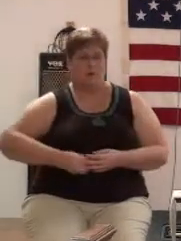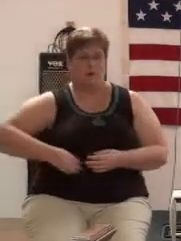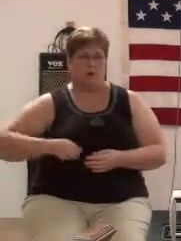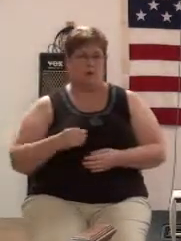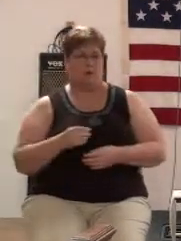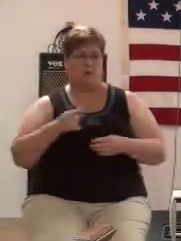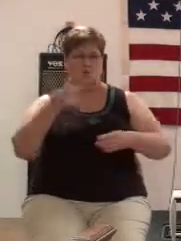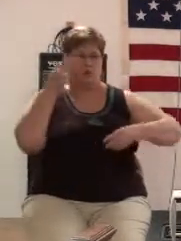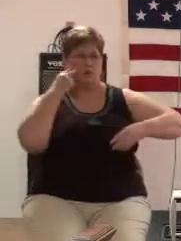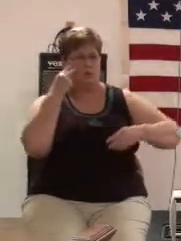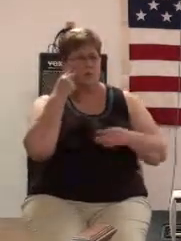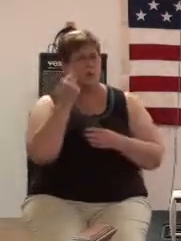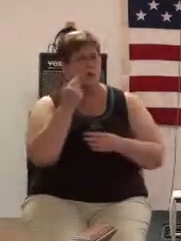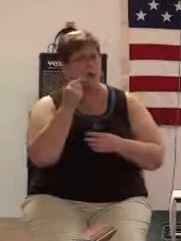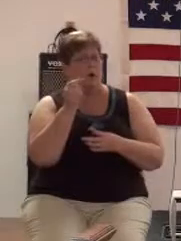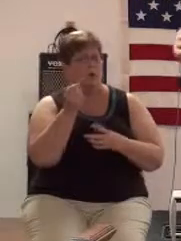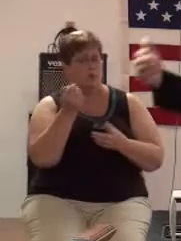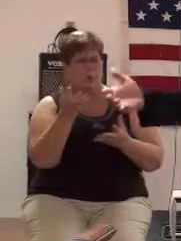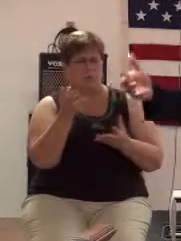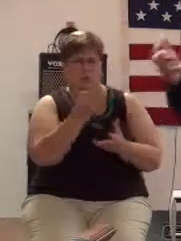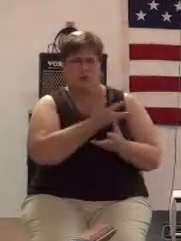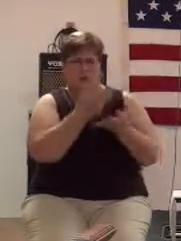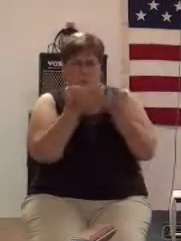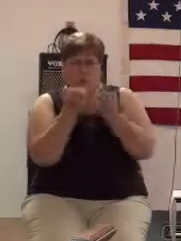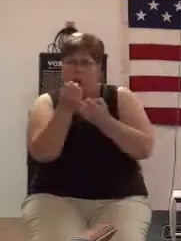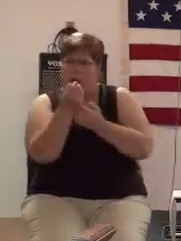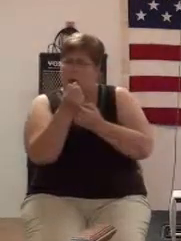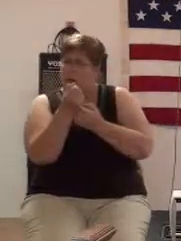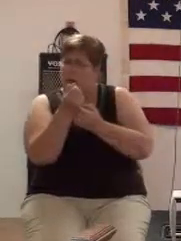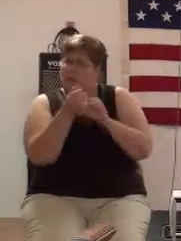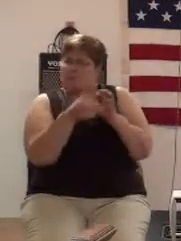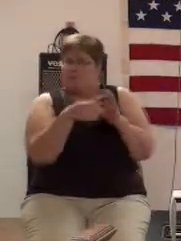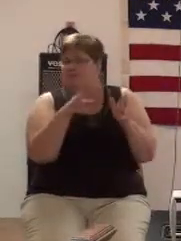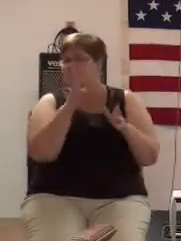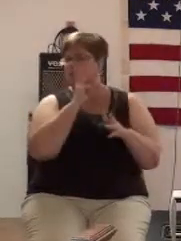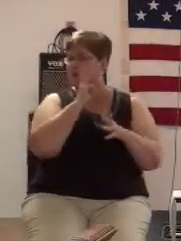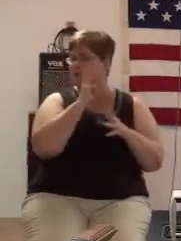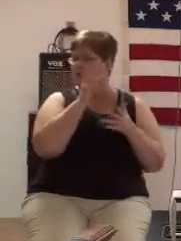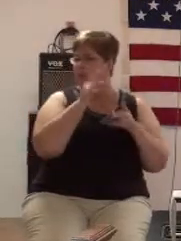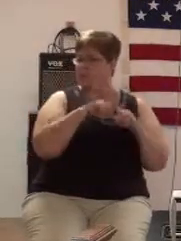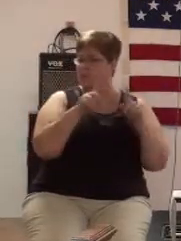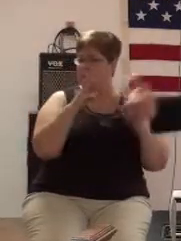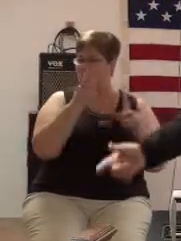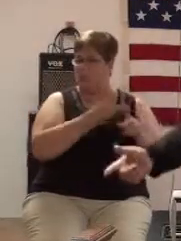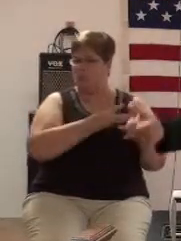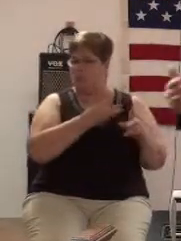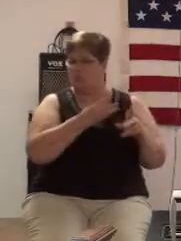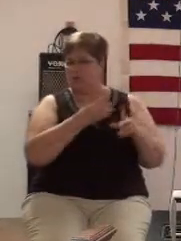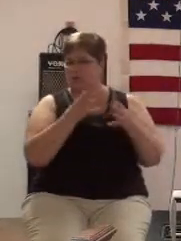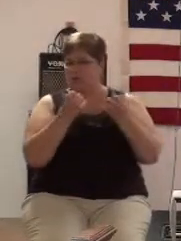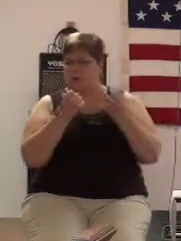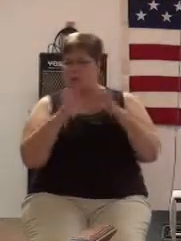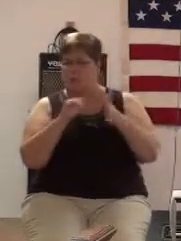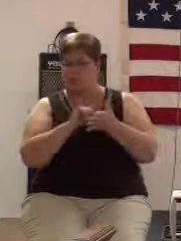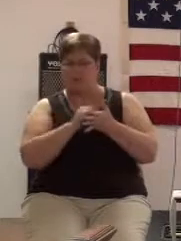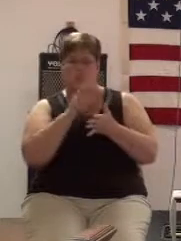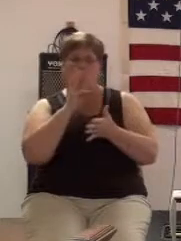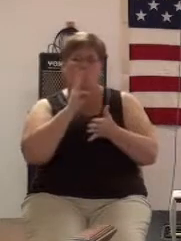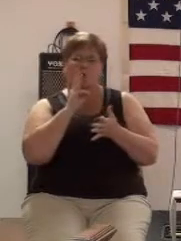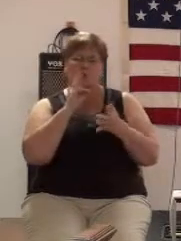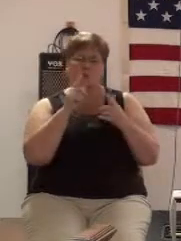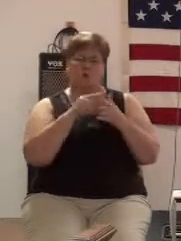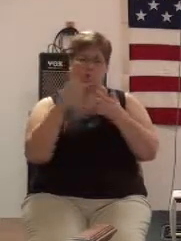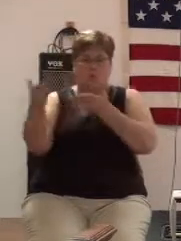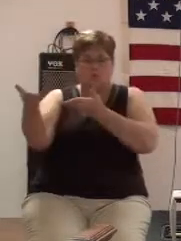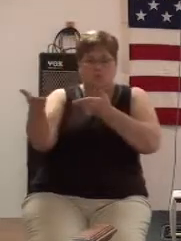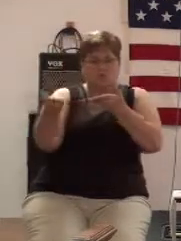You see, we want a little bit of the water, but we don't want that water to